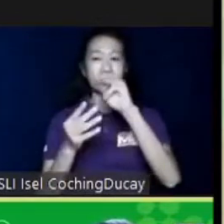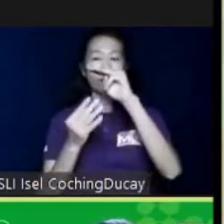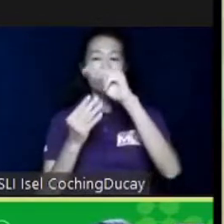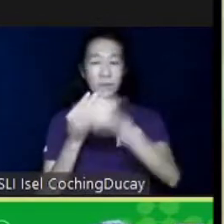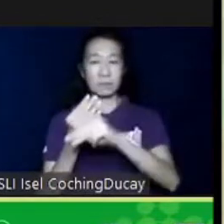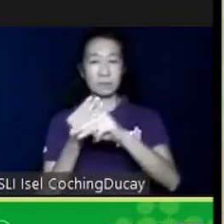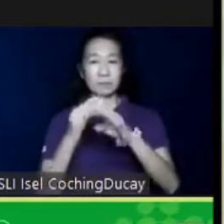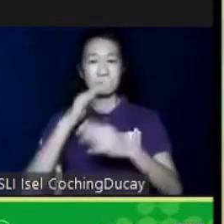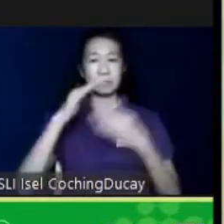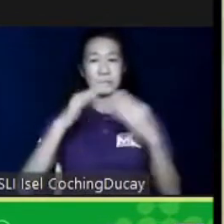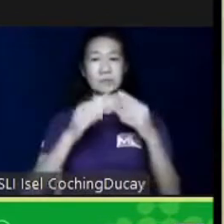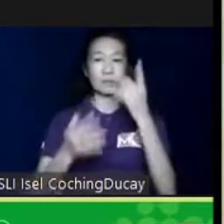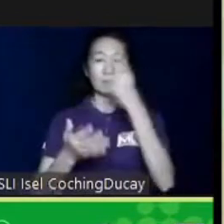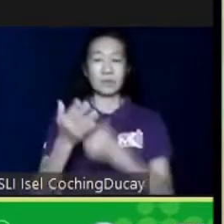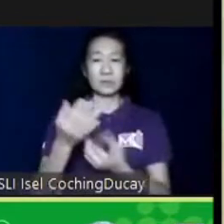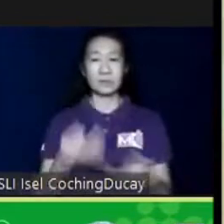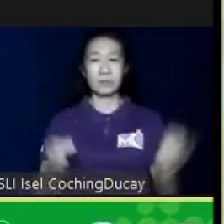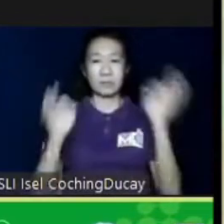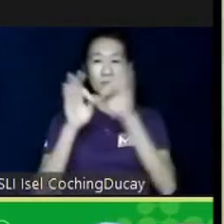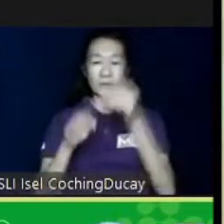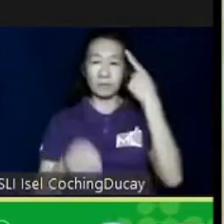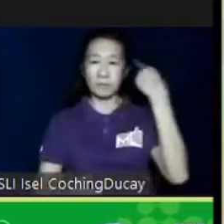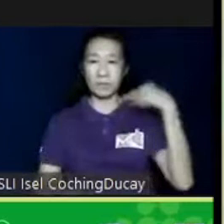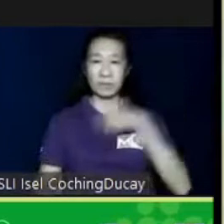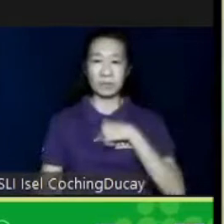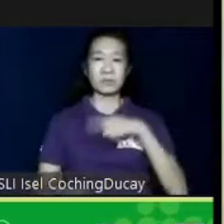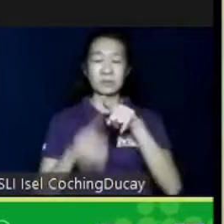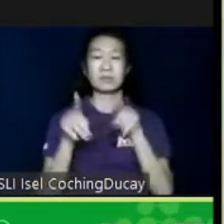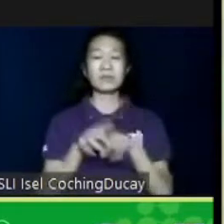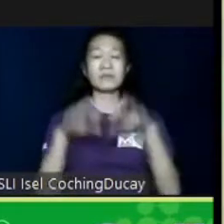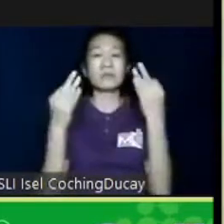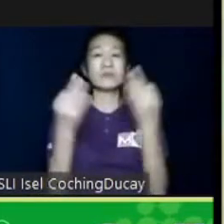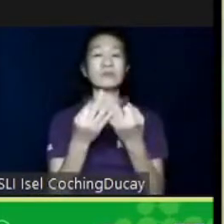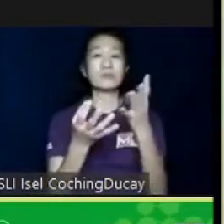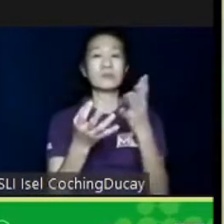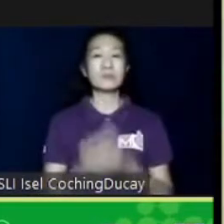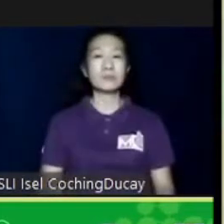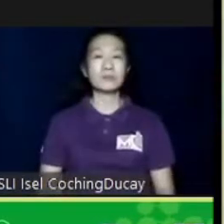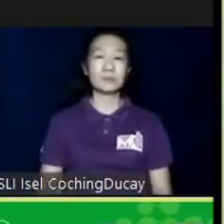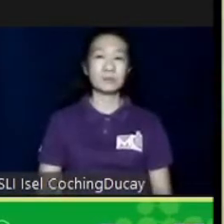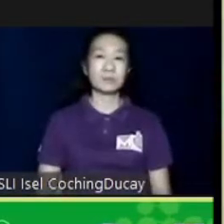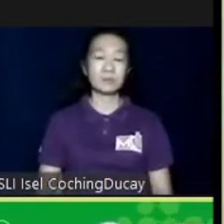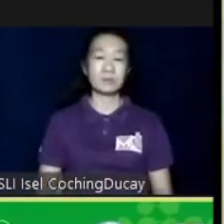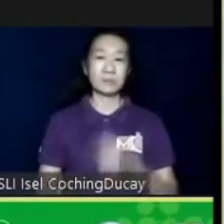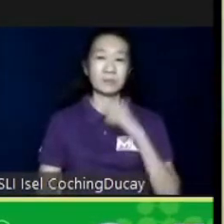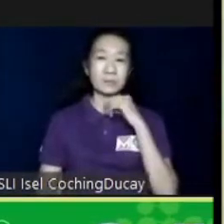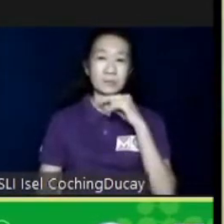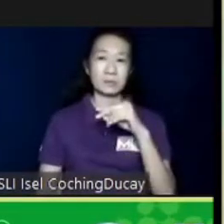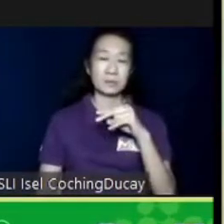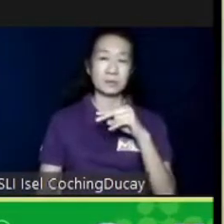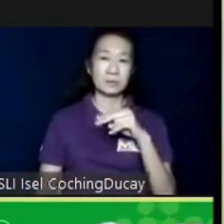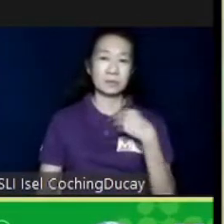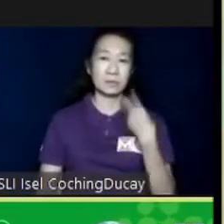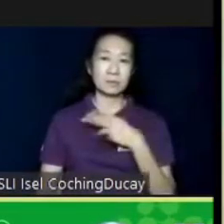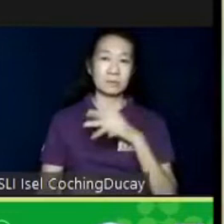what is important to us as families. I would like to issue the disclaimer, of course, that we are not, or the